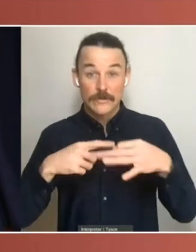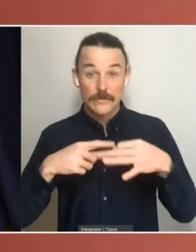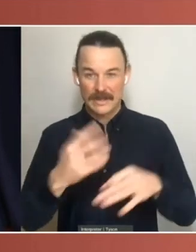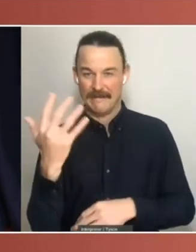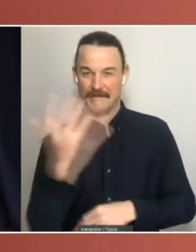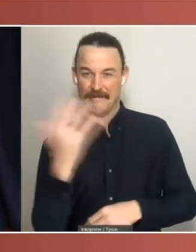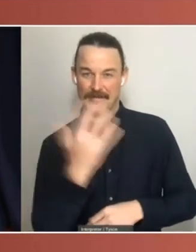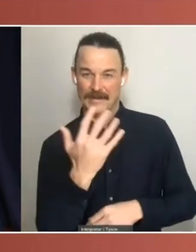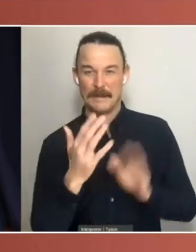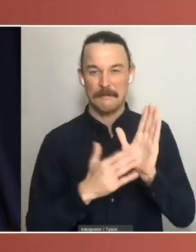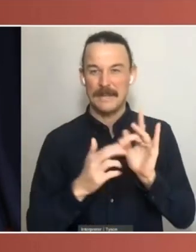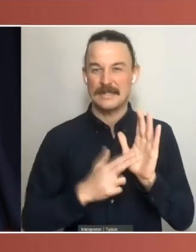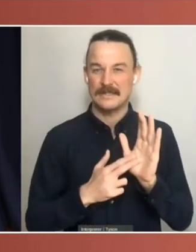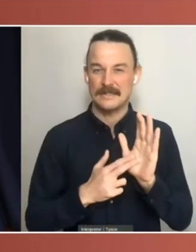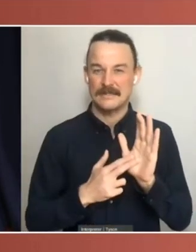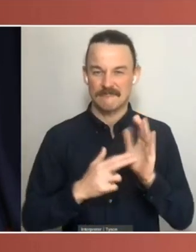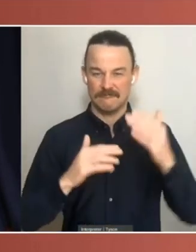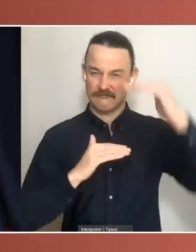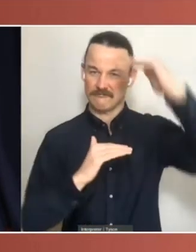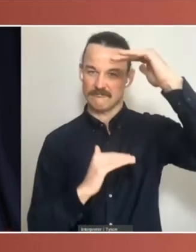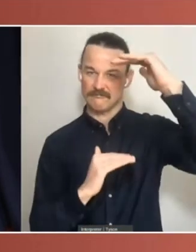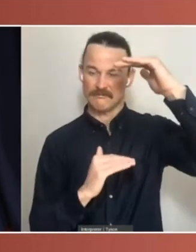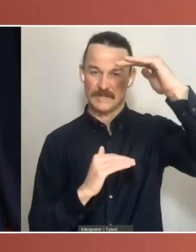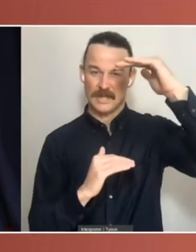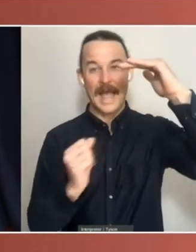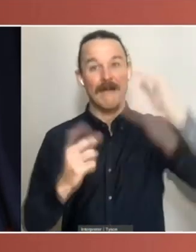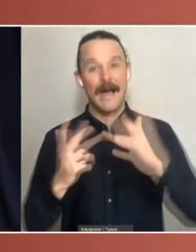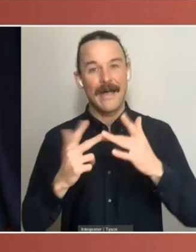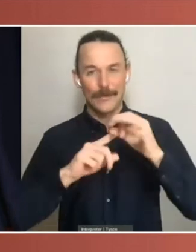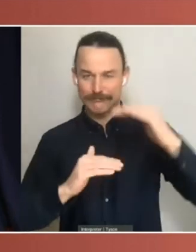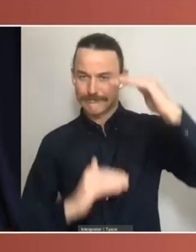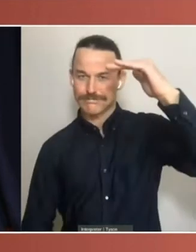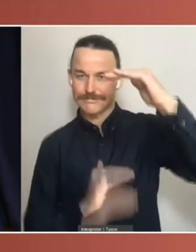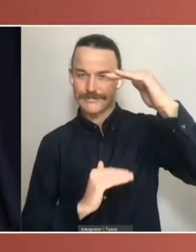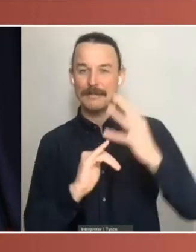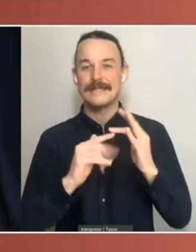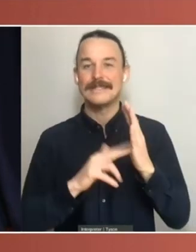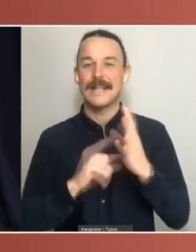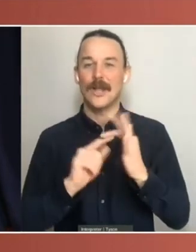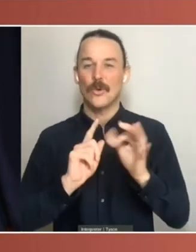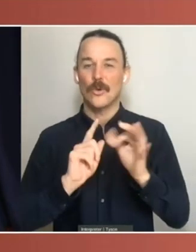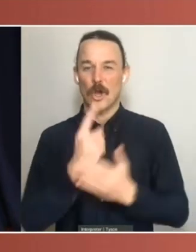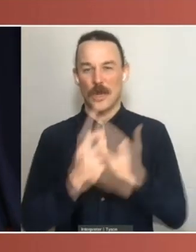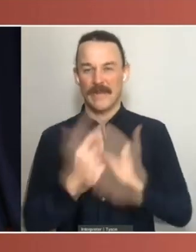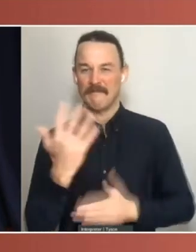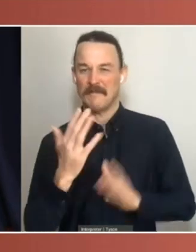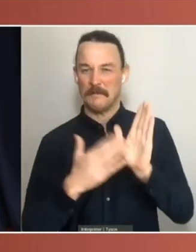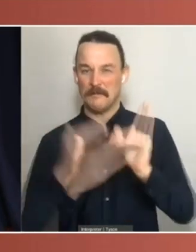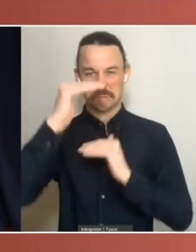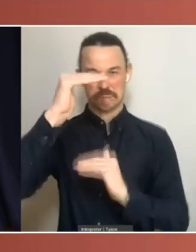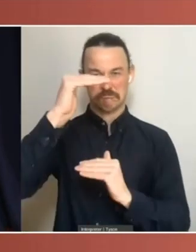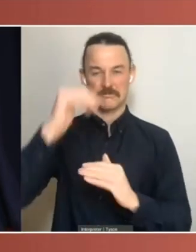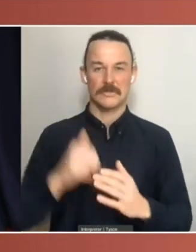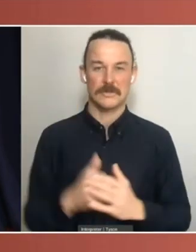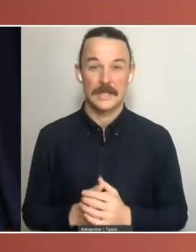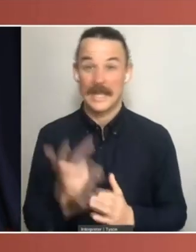of the total questions they were asked about. And then once you get that data back, you can weight it if there's any lack of